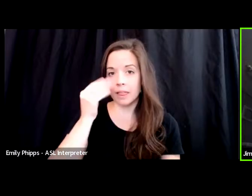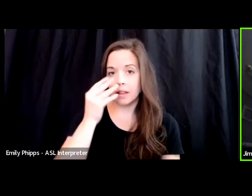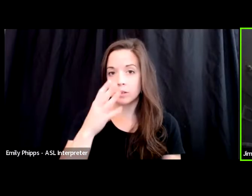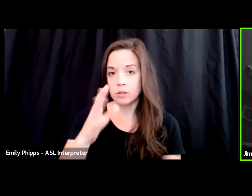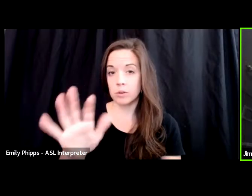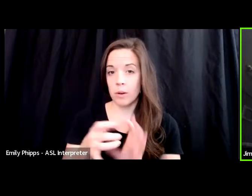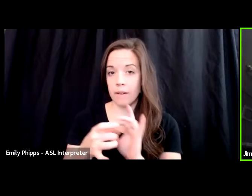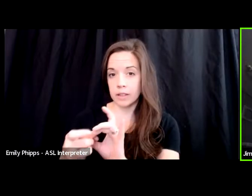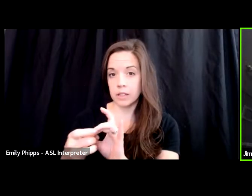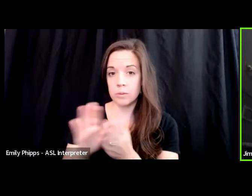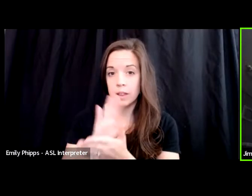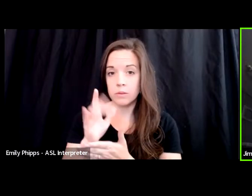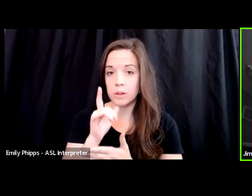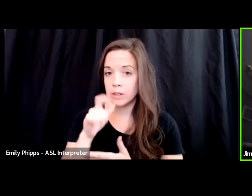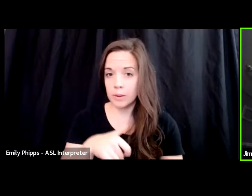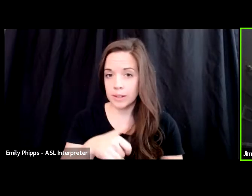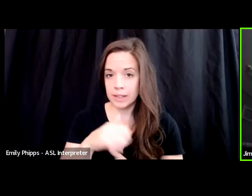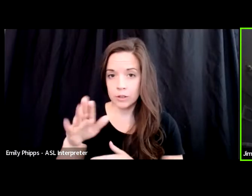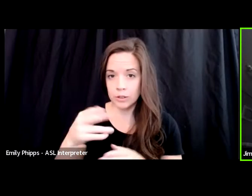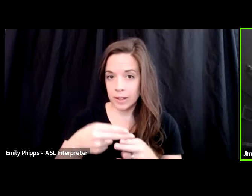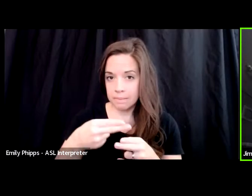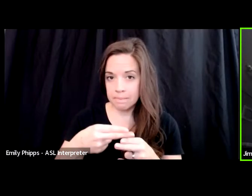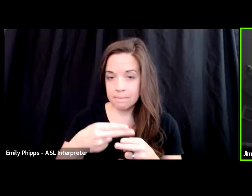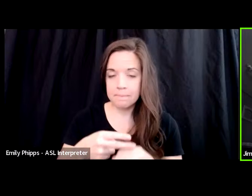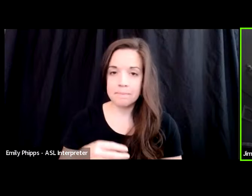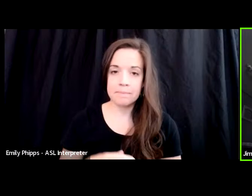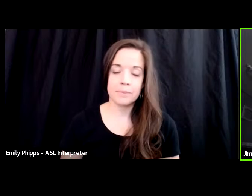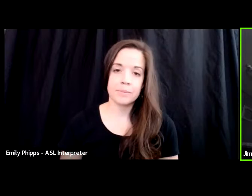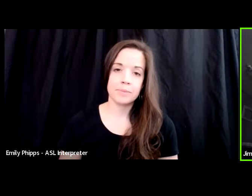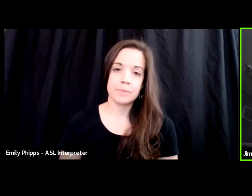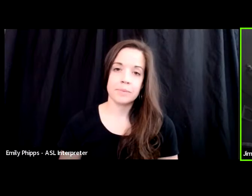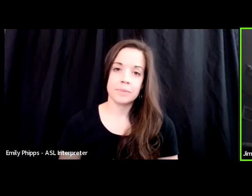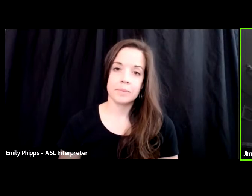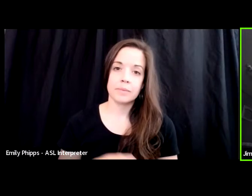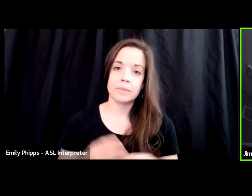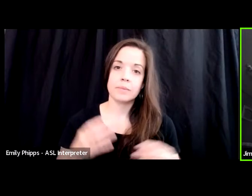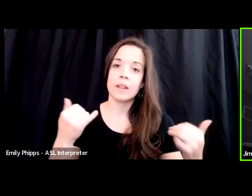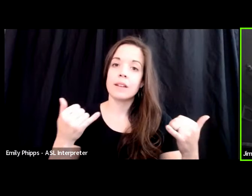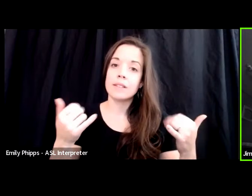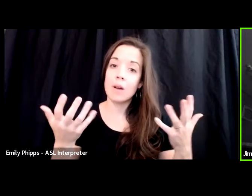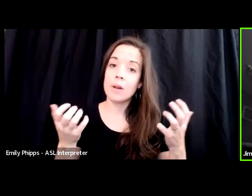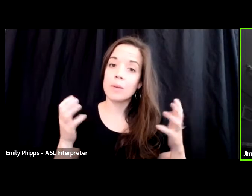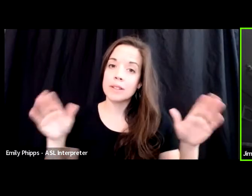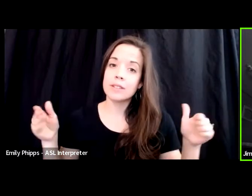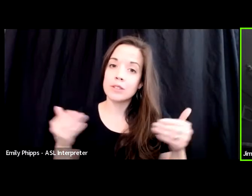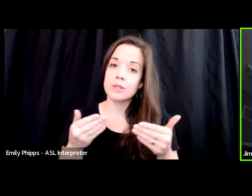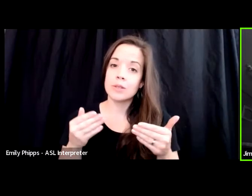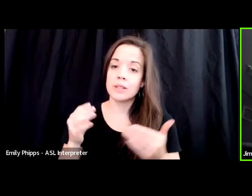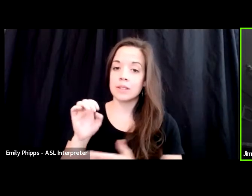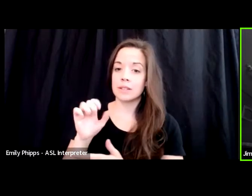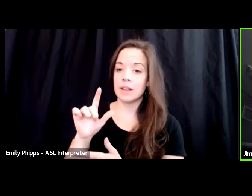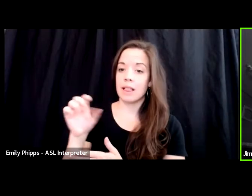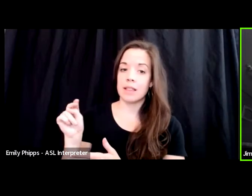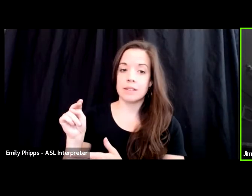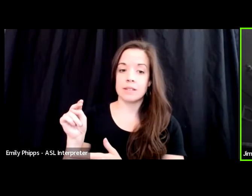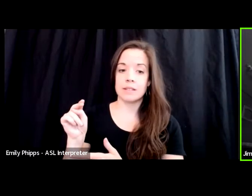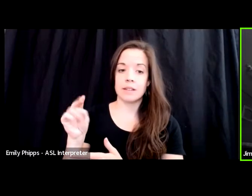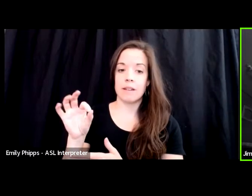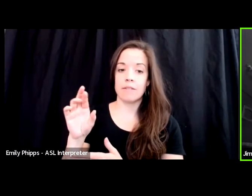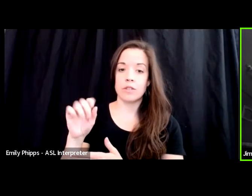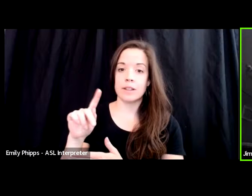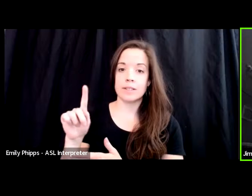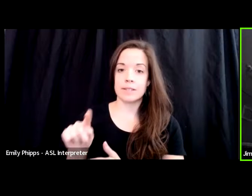college, but we don't need your name. And now I'd like to introduce Ellen Fritz, a senior,